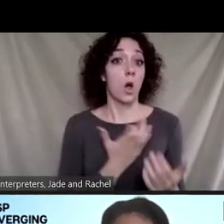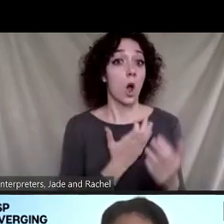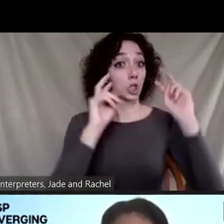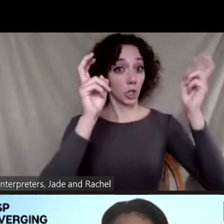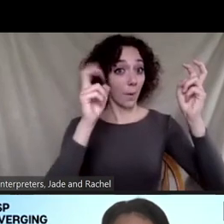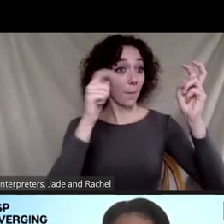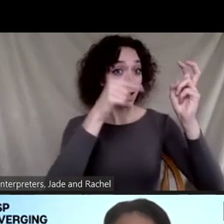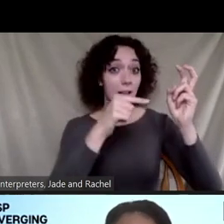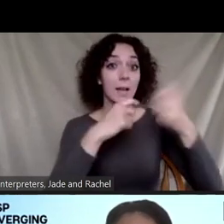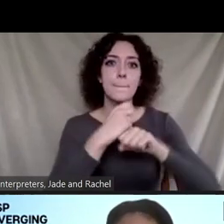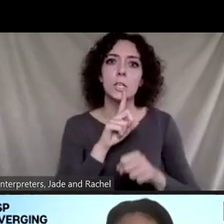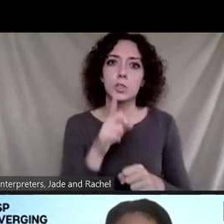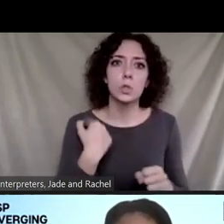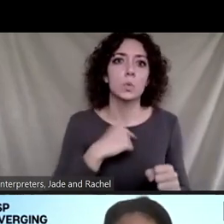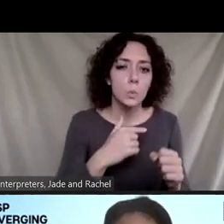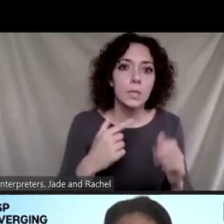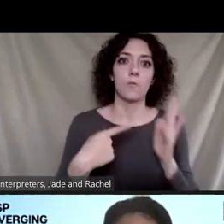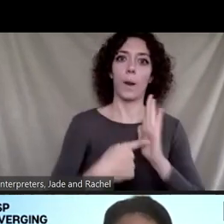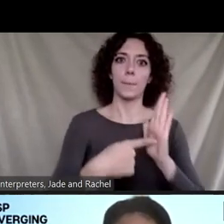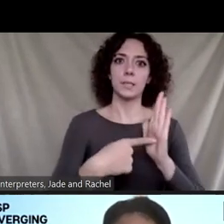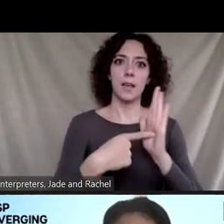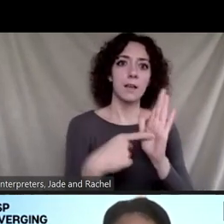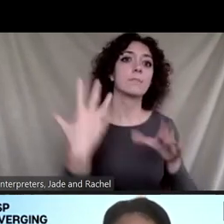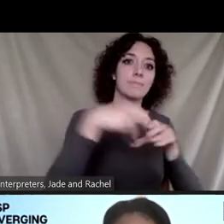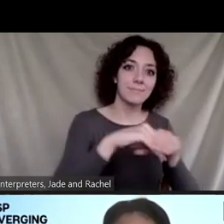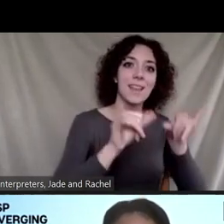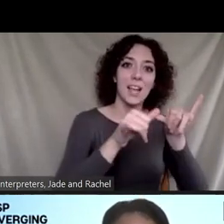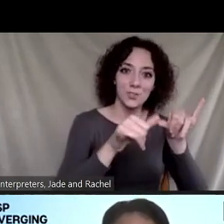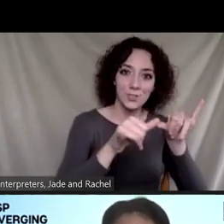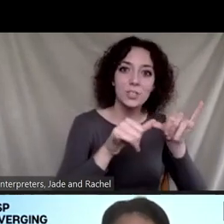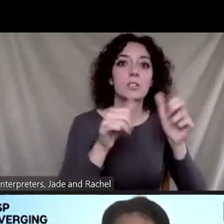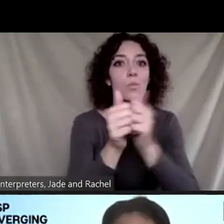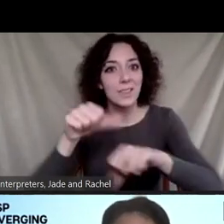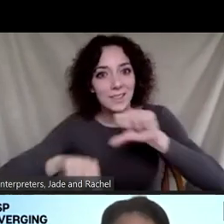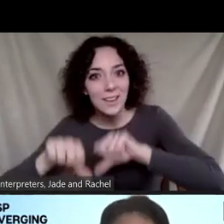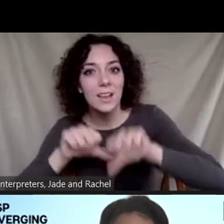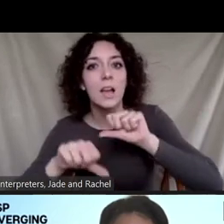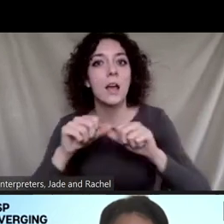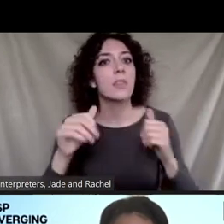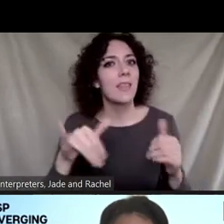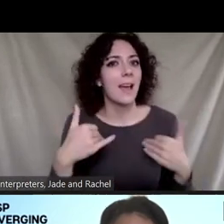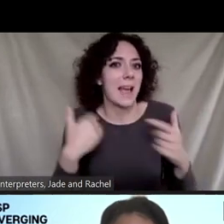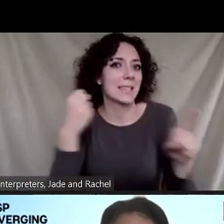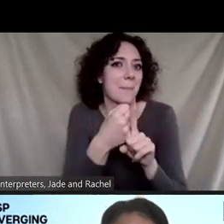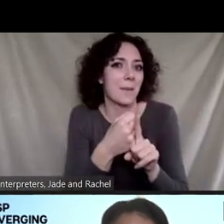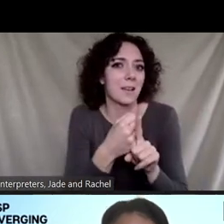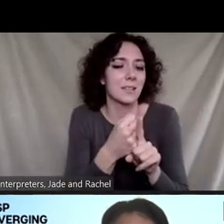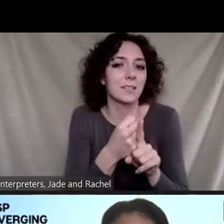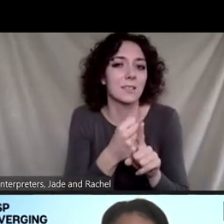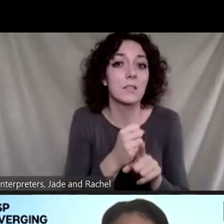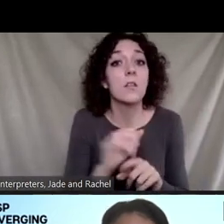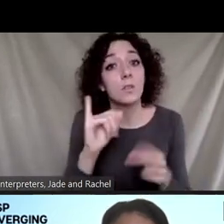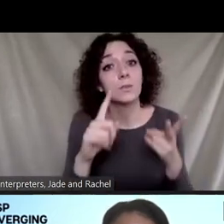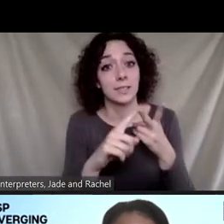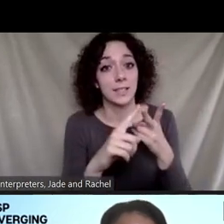sure that we're robustly represented in engineering writ large and in science has an impact. I will say the second thing